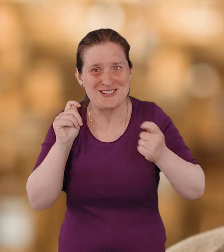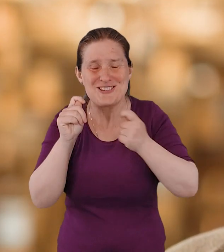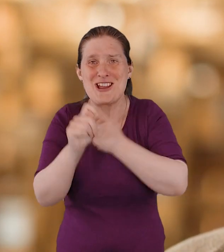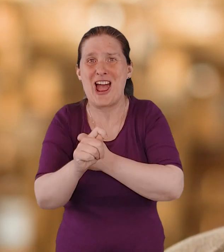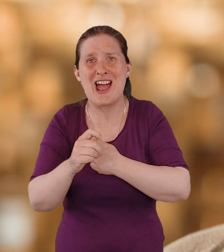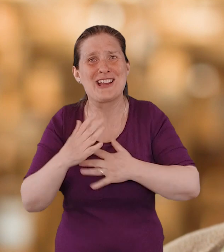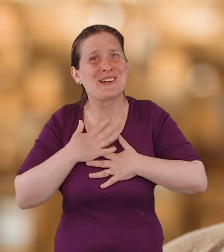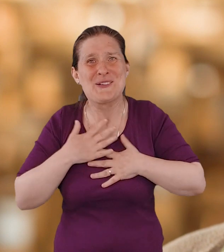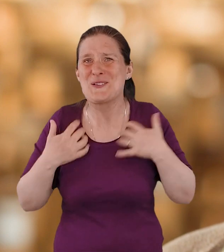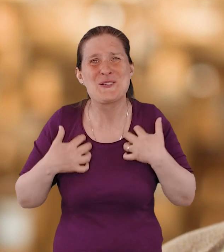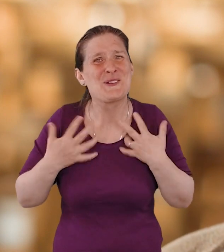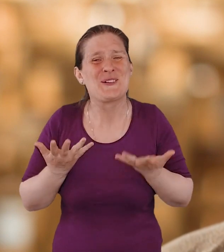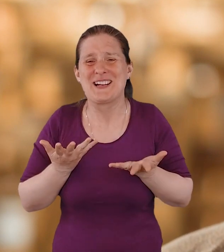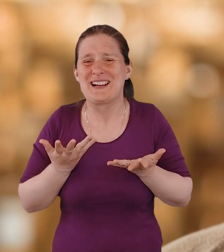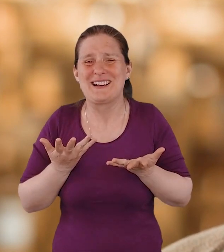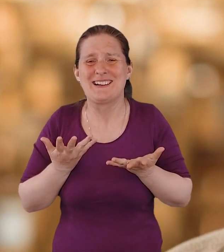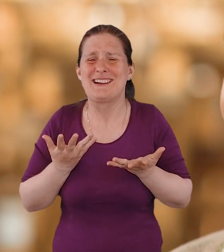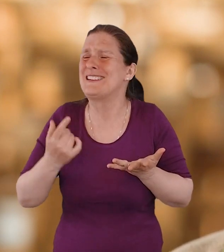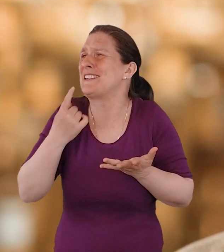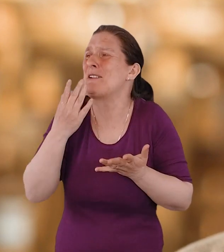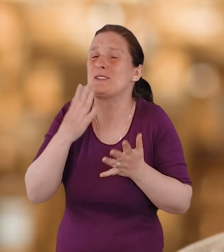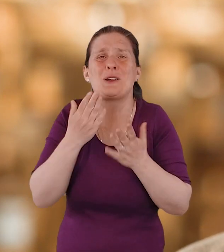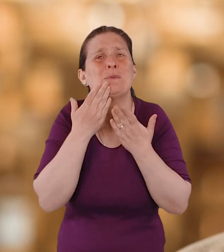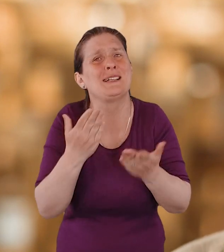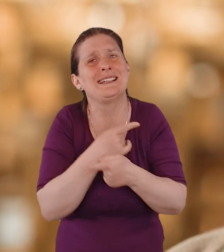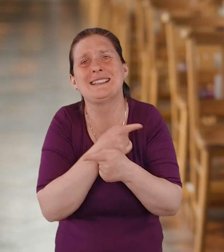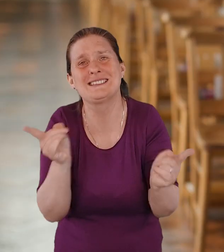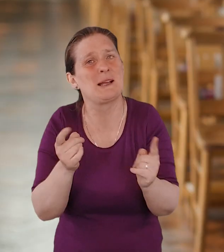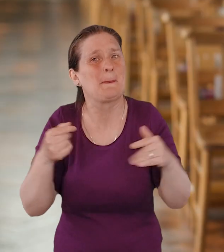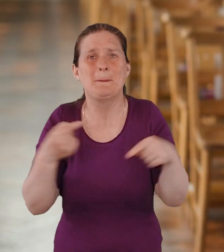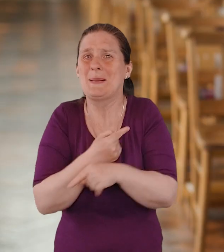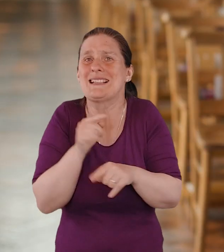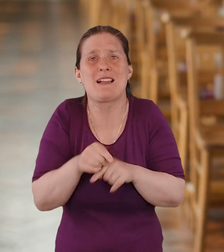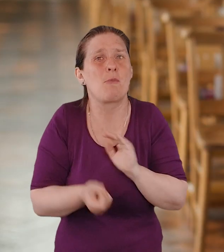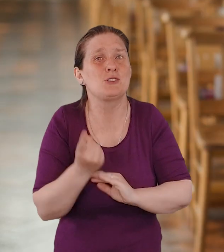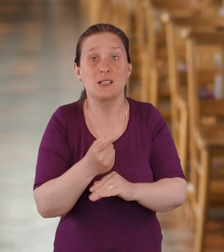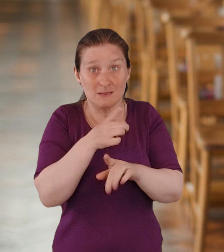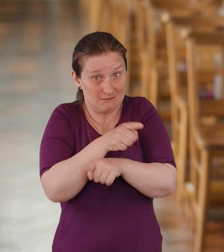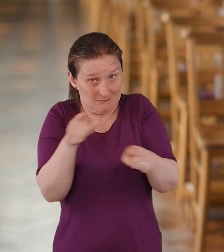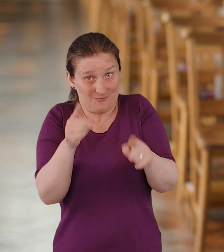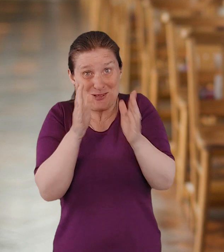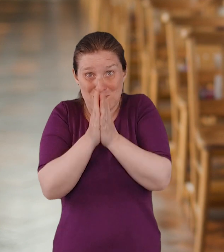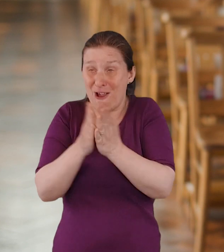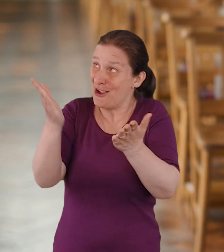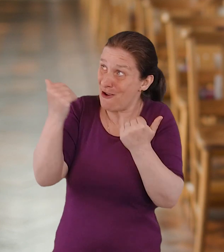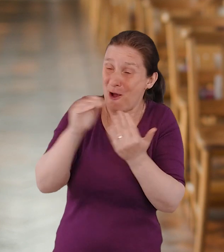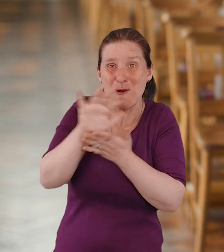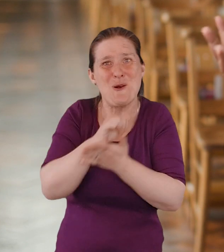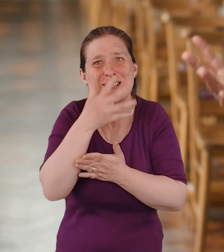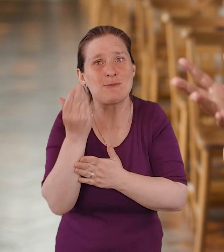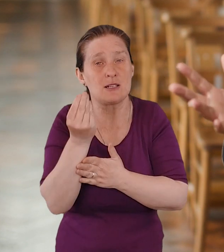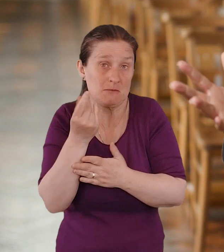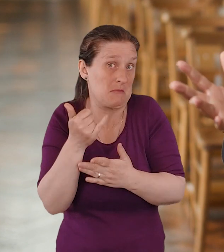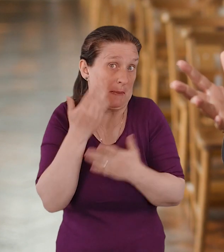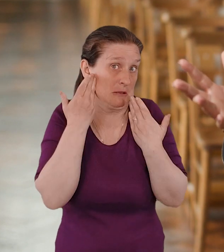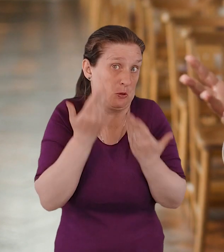exciting time. And saying to people, please don't miss the opportunity. You know, pray, come Holy Spirit. And like me, you might